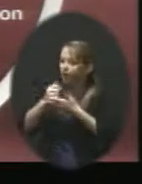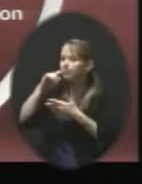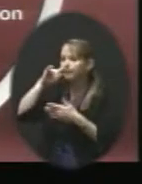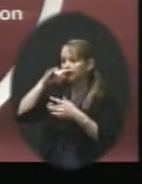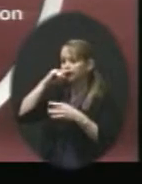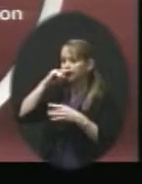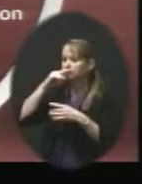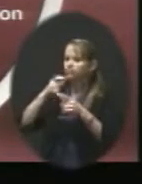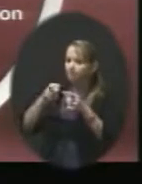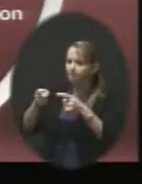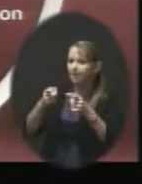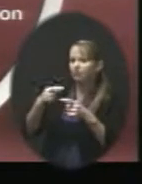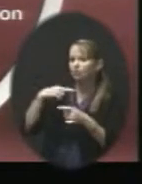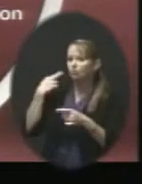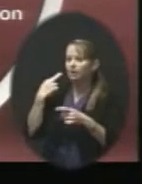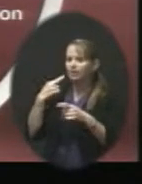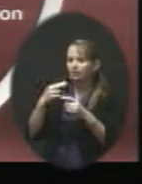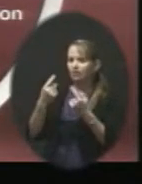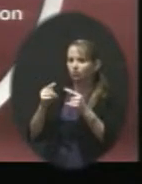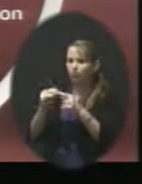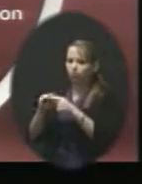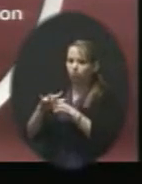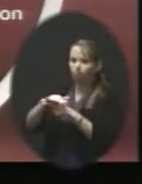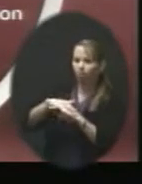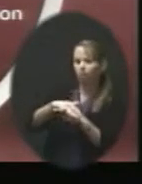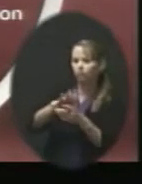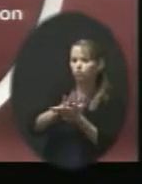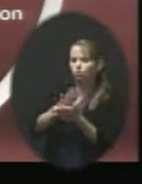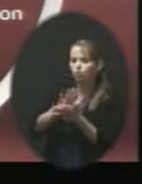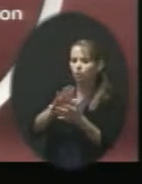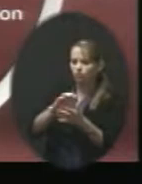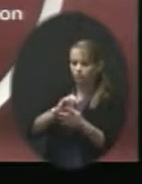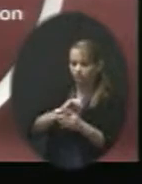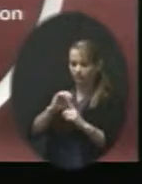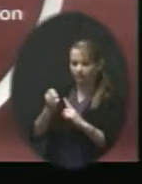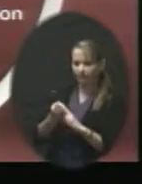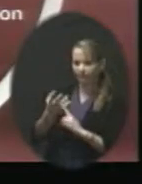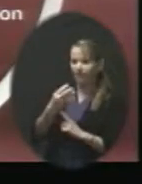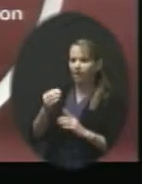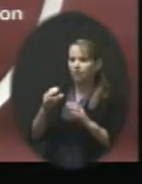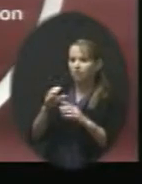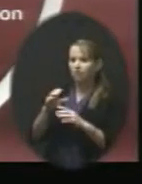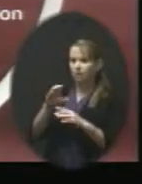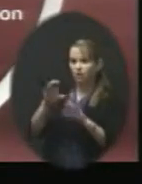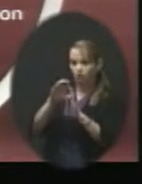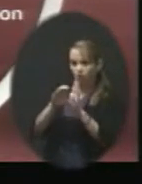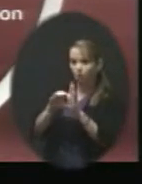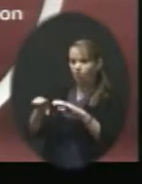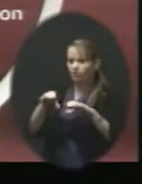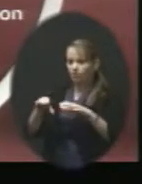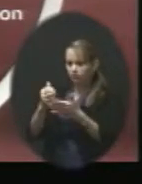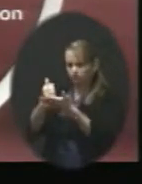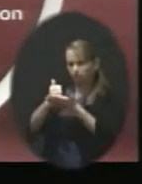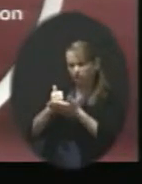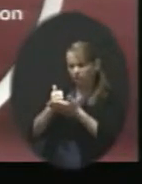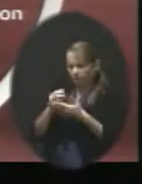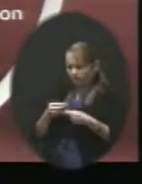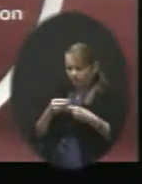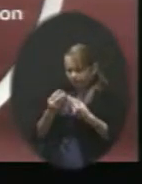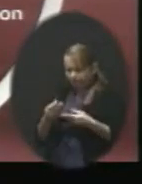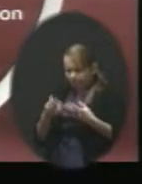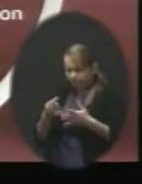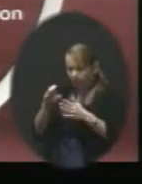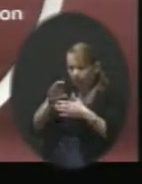that bleeding over into our school environment. And again, our code of conduct assists us with how we'll provide consequences.